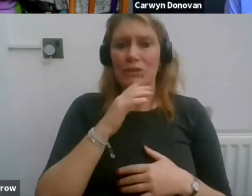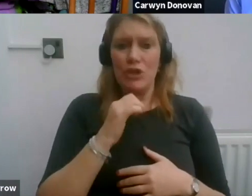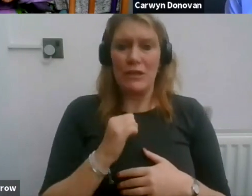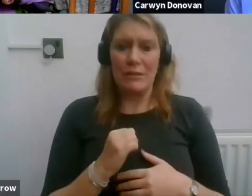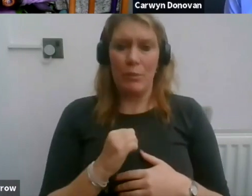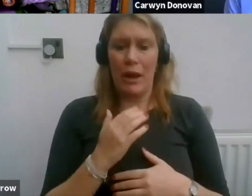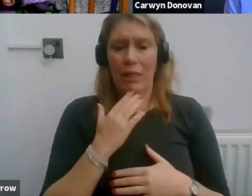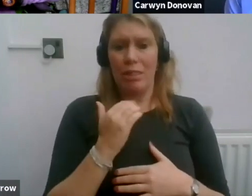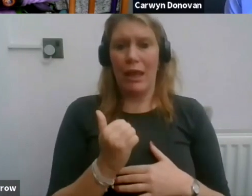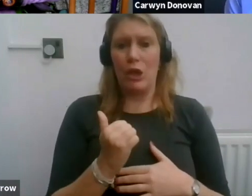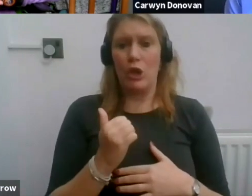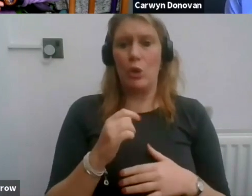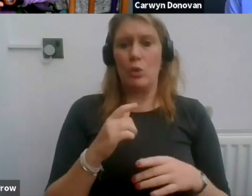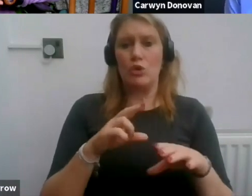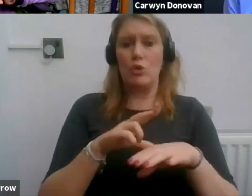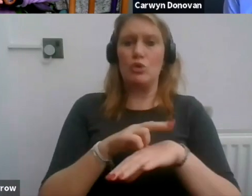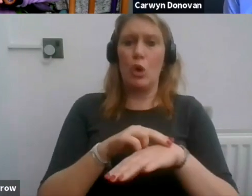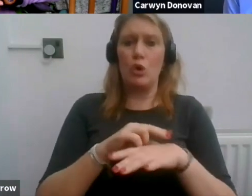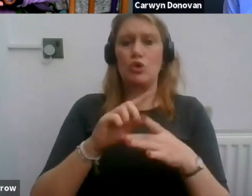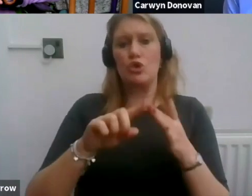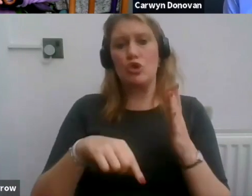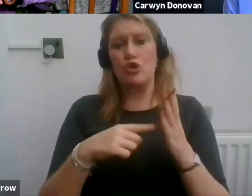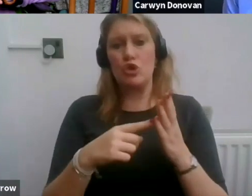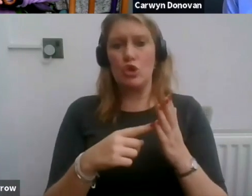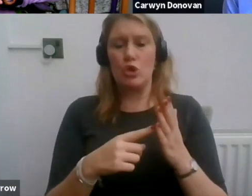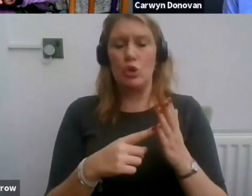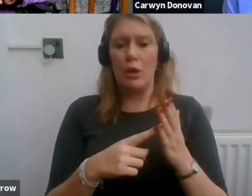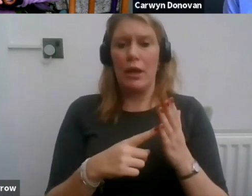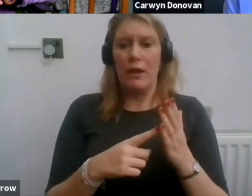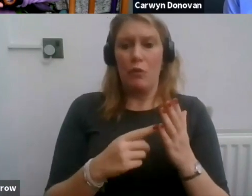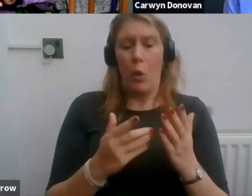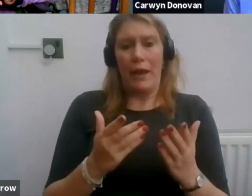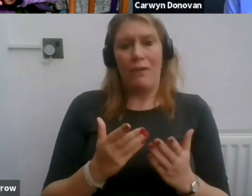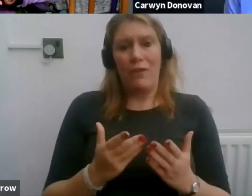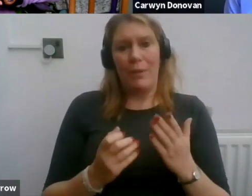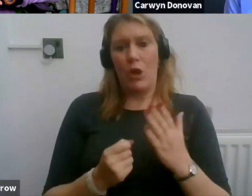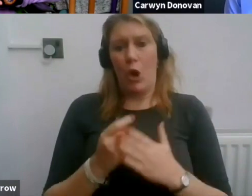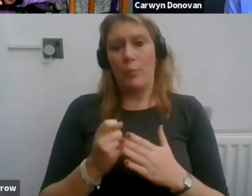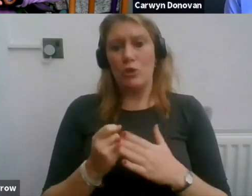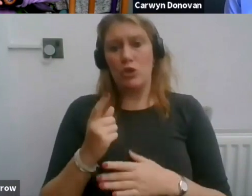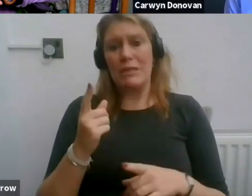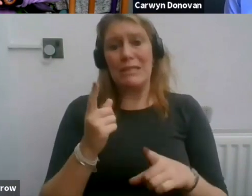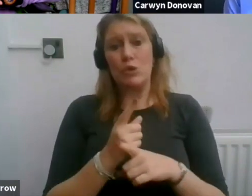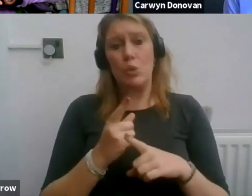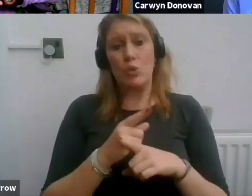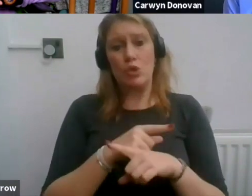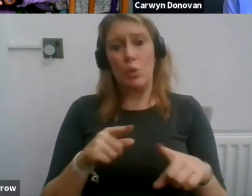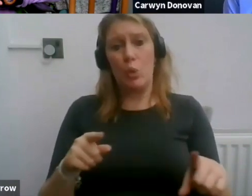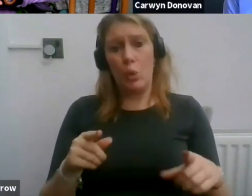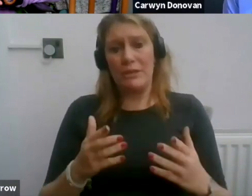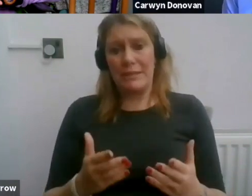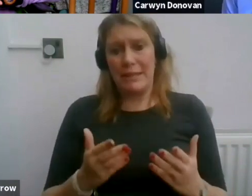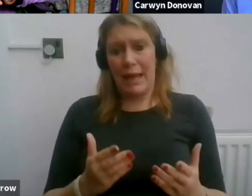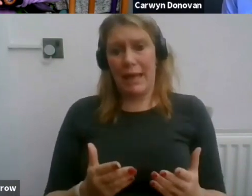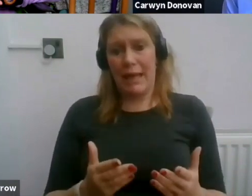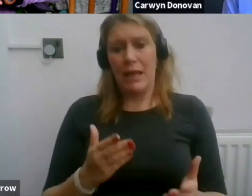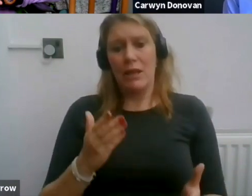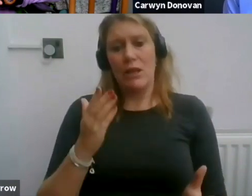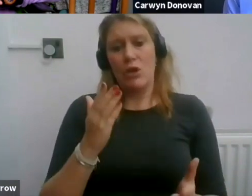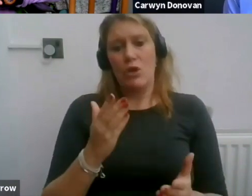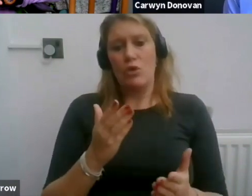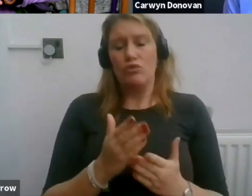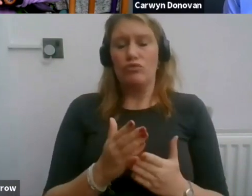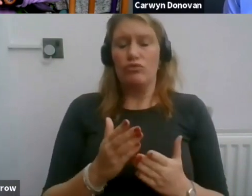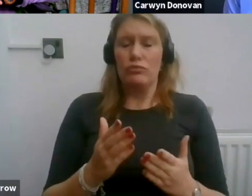say thank you to Dr. Jude for giving me the opportunity to speak with you all today. It's a real privilege